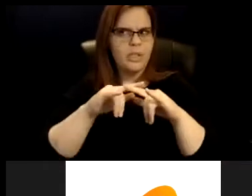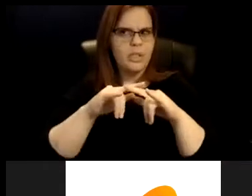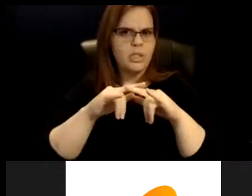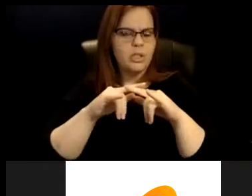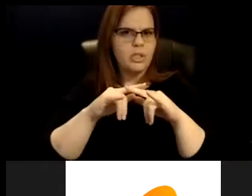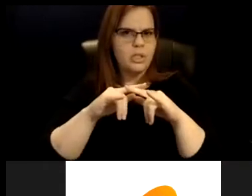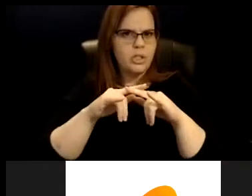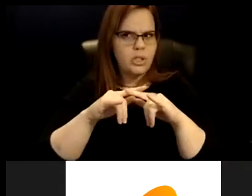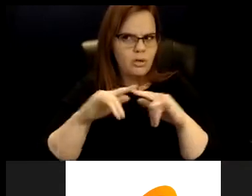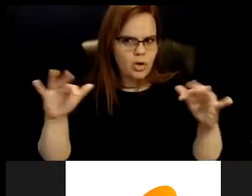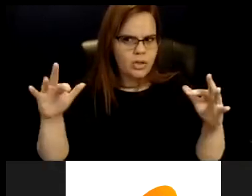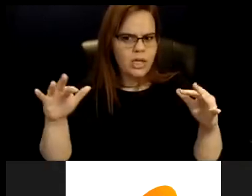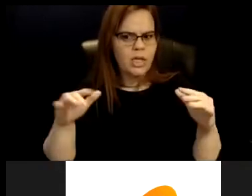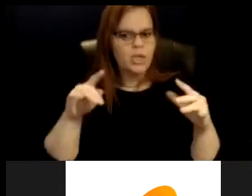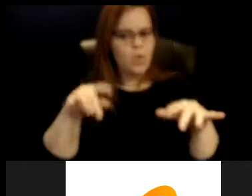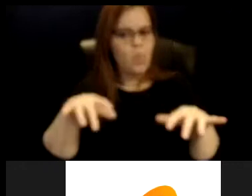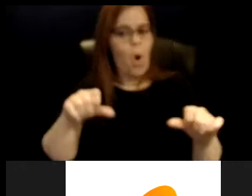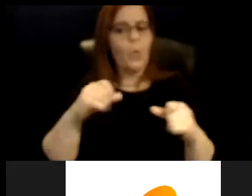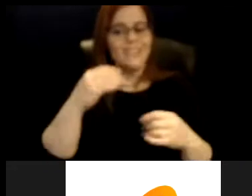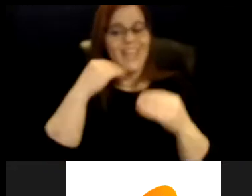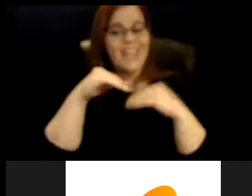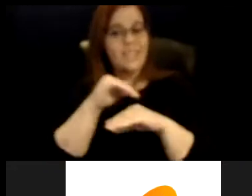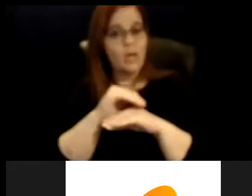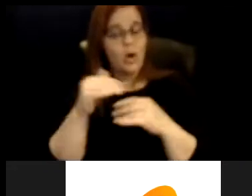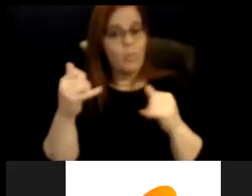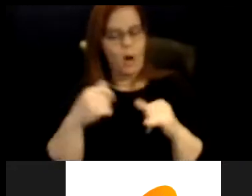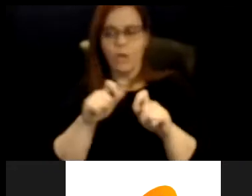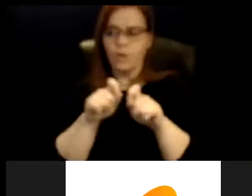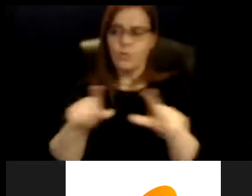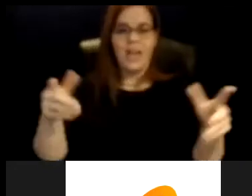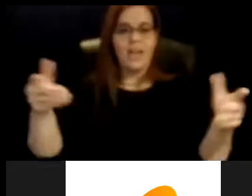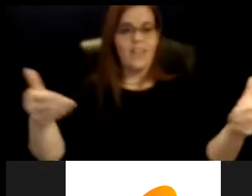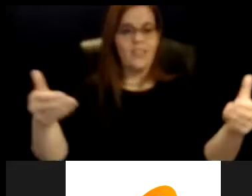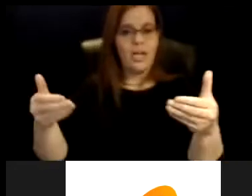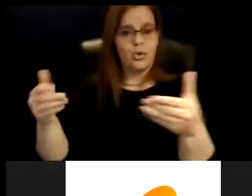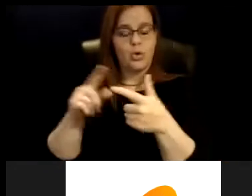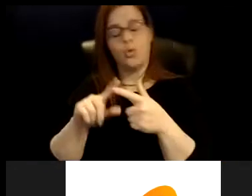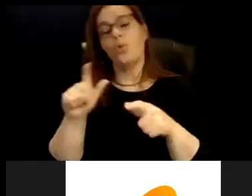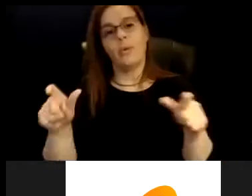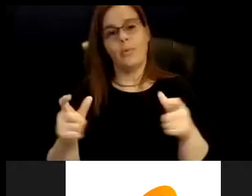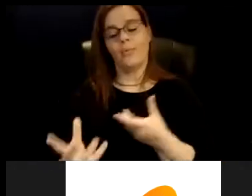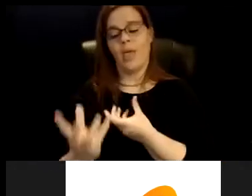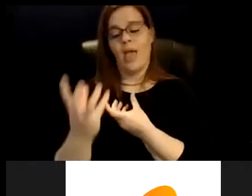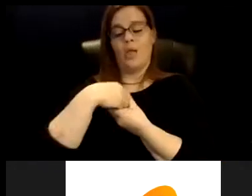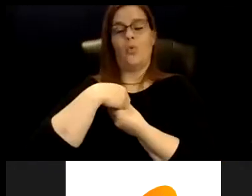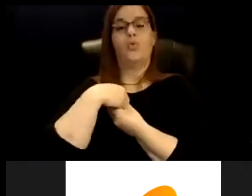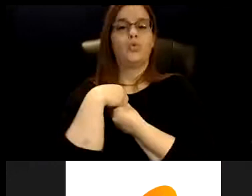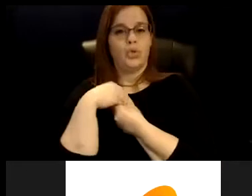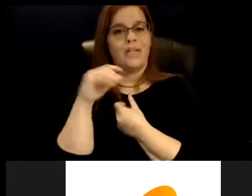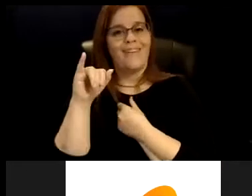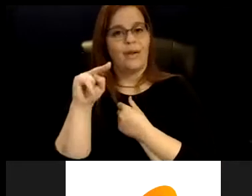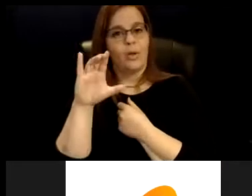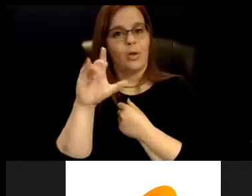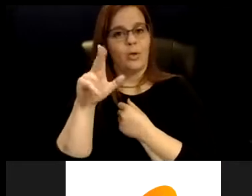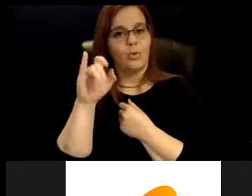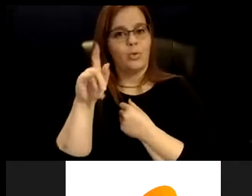you are hosting a dinner party and you send invitations to folks. Um, inclusion is supposed to be that you offer them